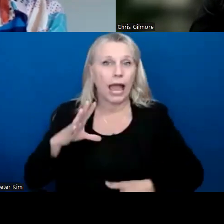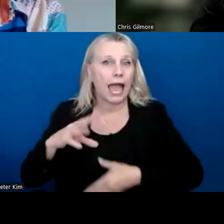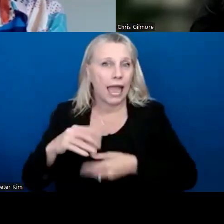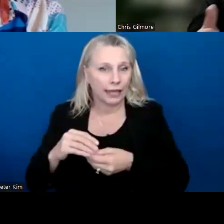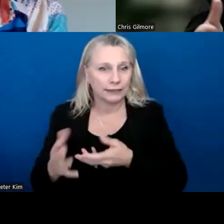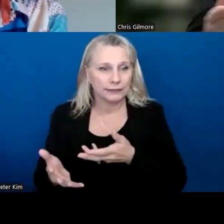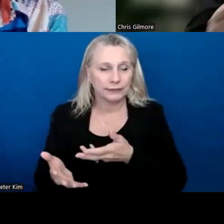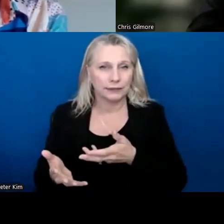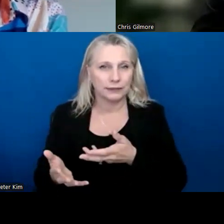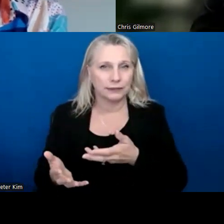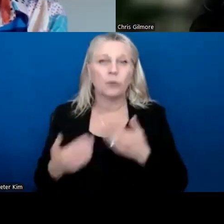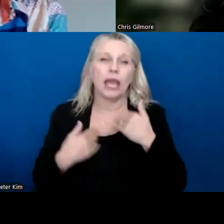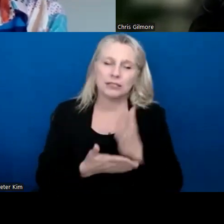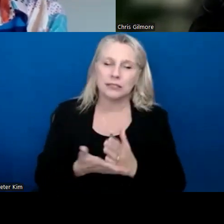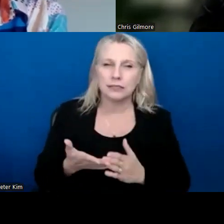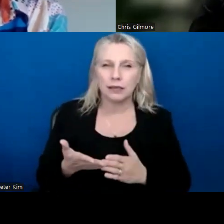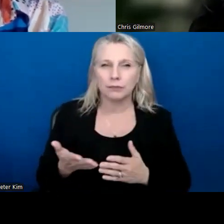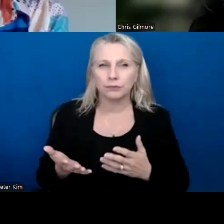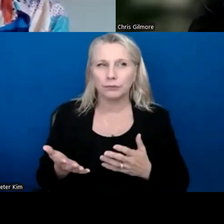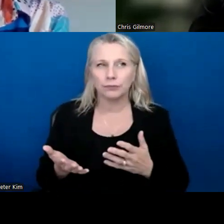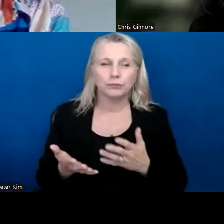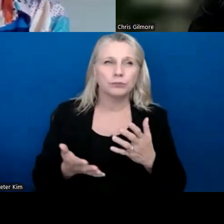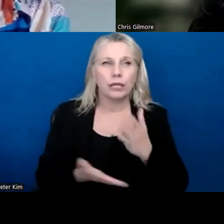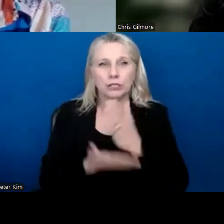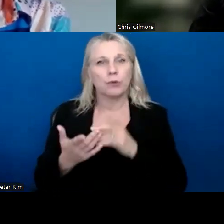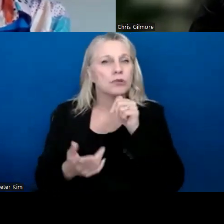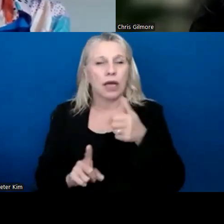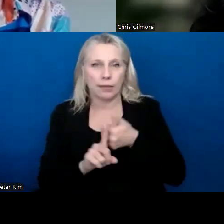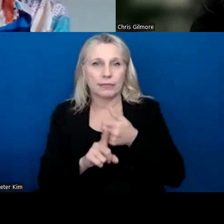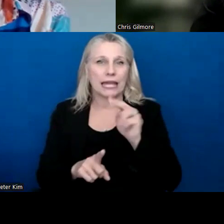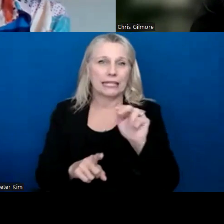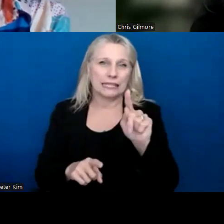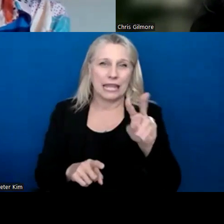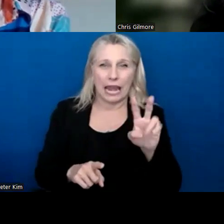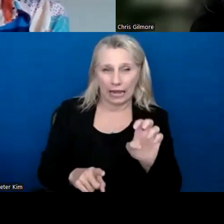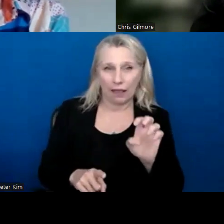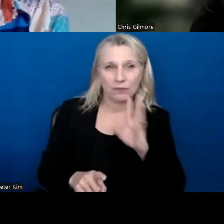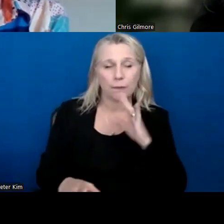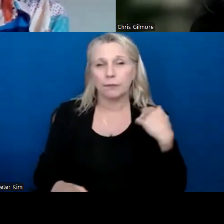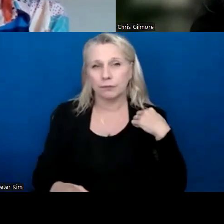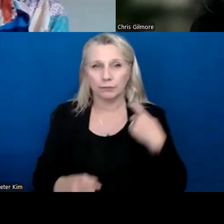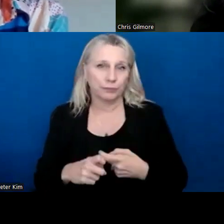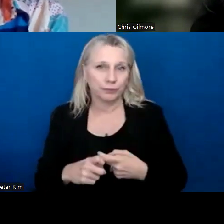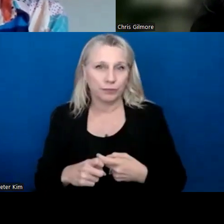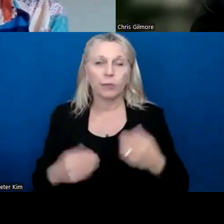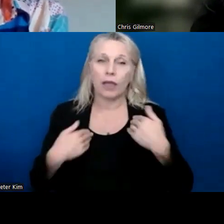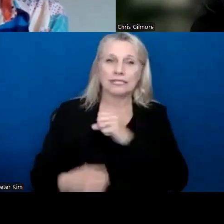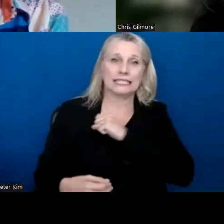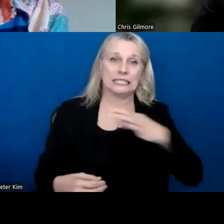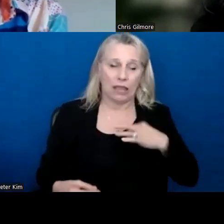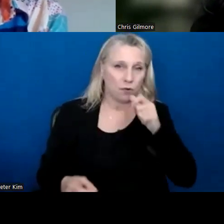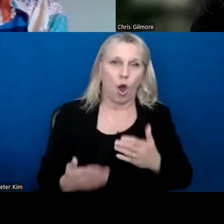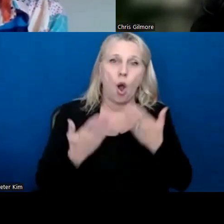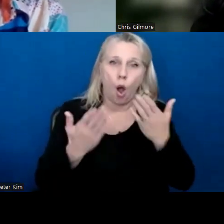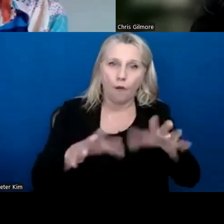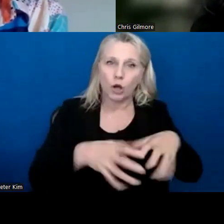Spanish. Well, we have some who are not native Spanish speakers, but we have native Spanish speaking staff who were able to offer groups